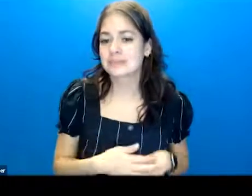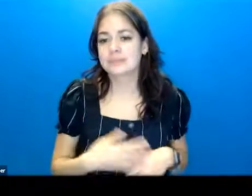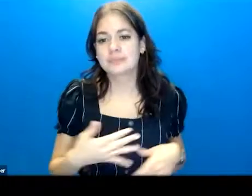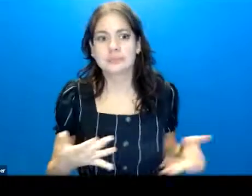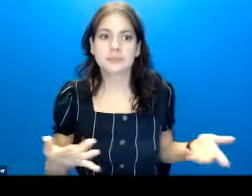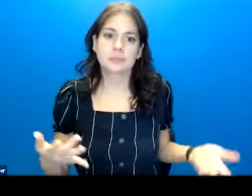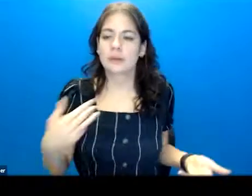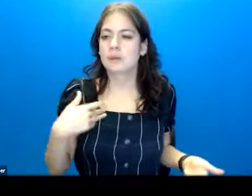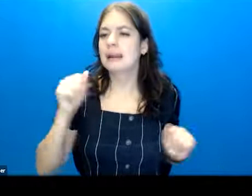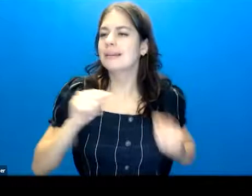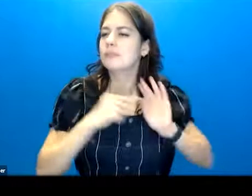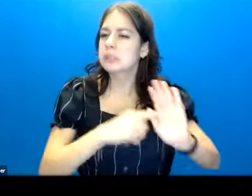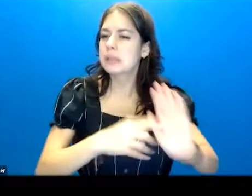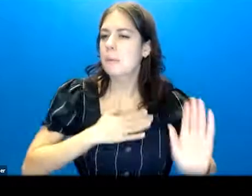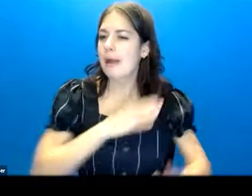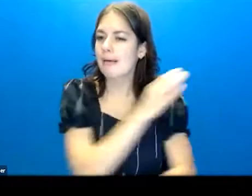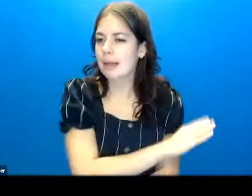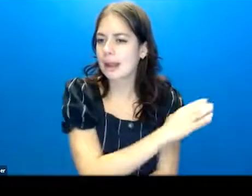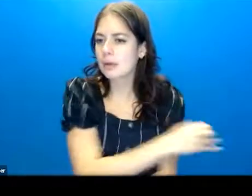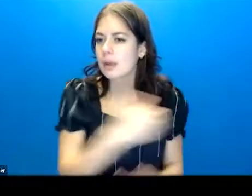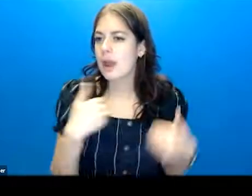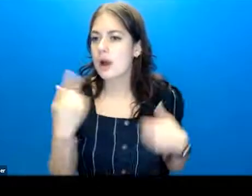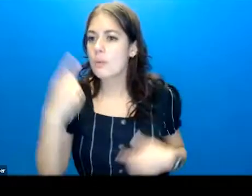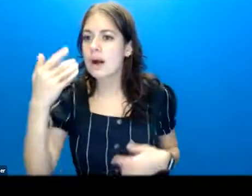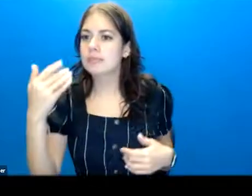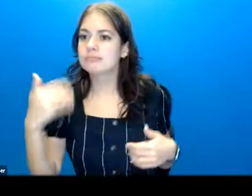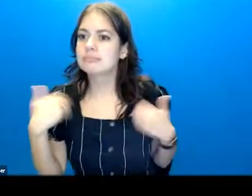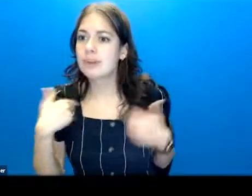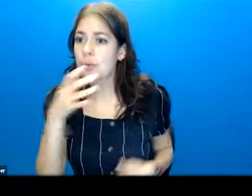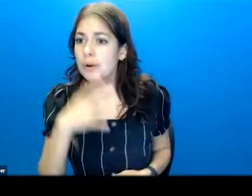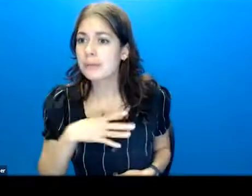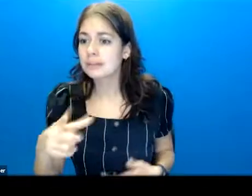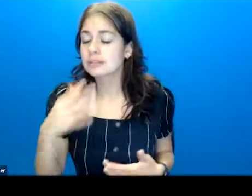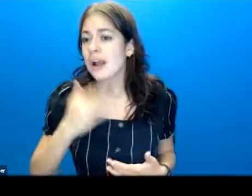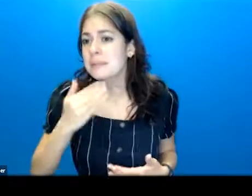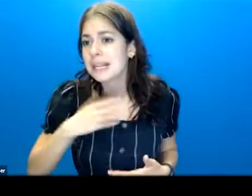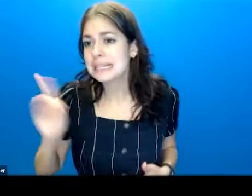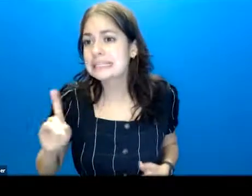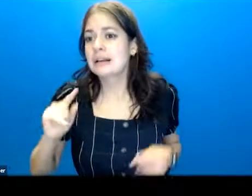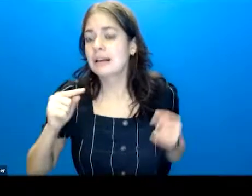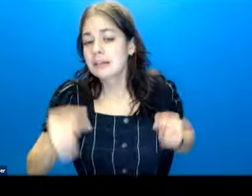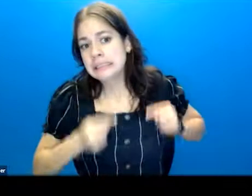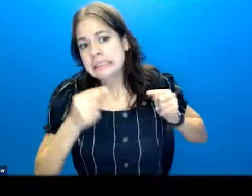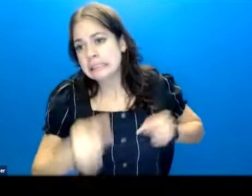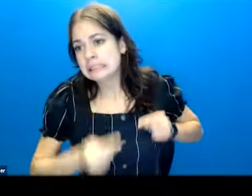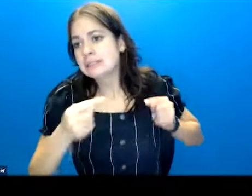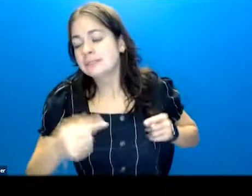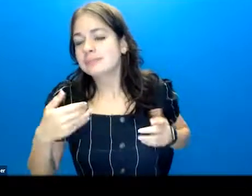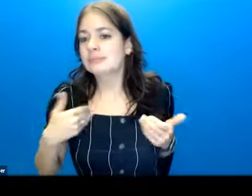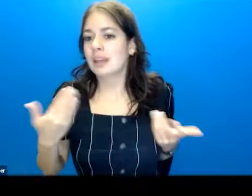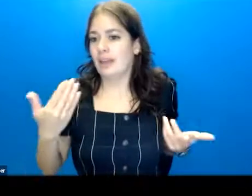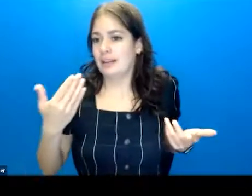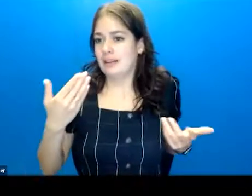having, I can give you an example from my clinic. We had one young woman who was struggling with diabetes, and she had an acute